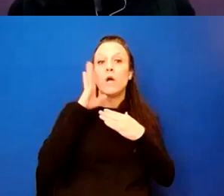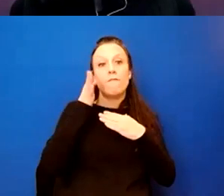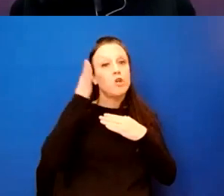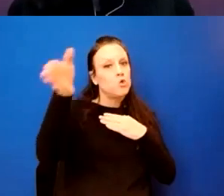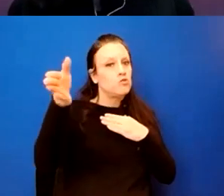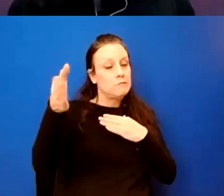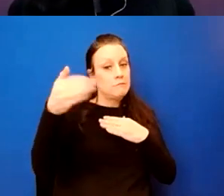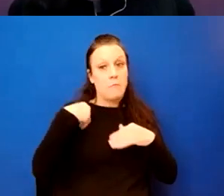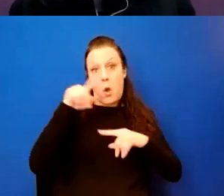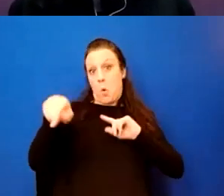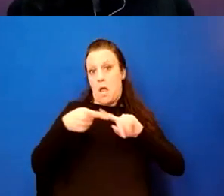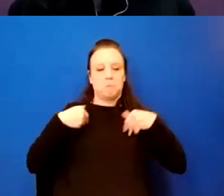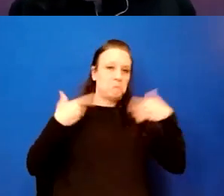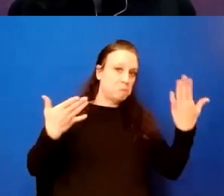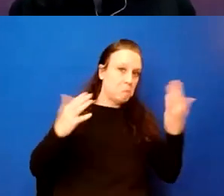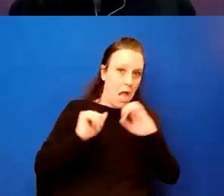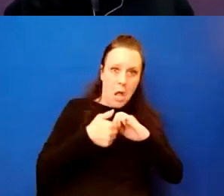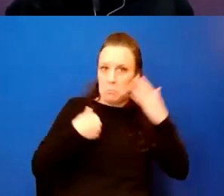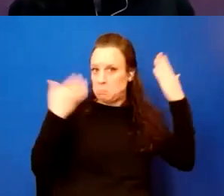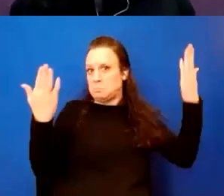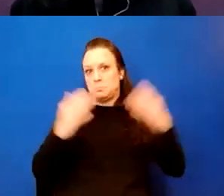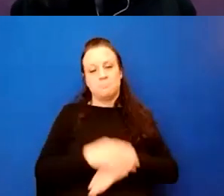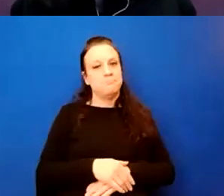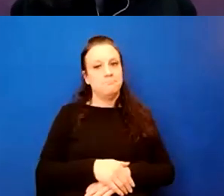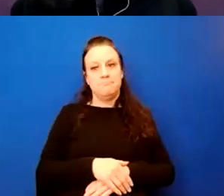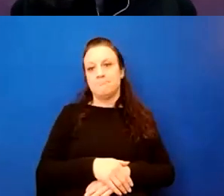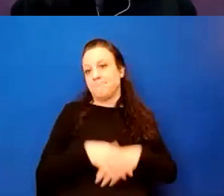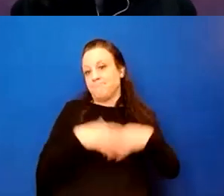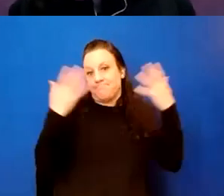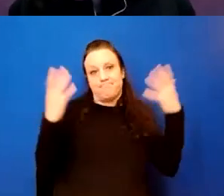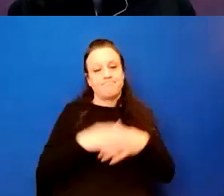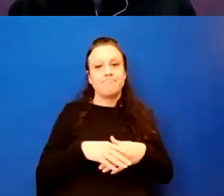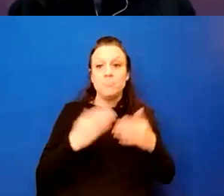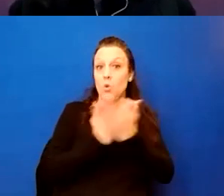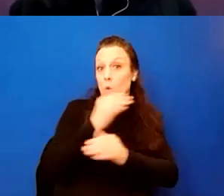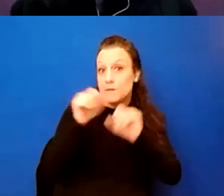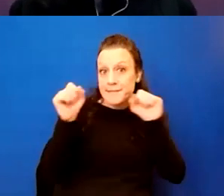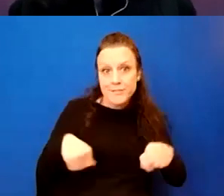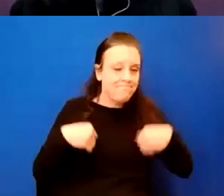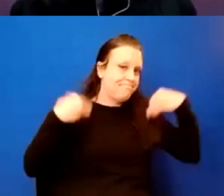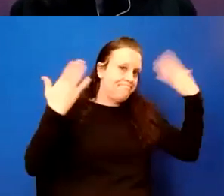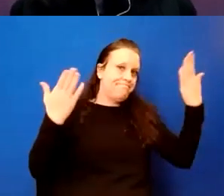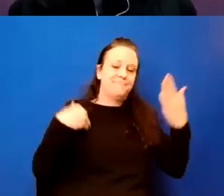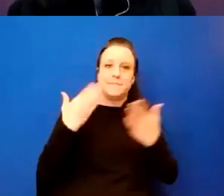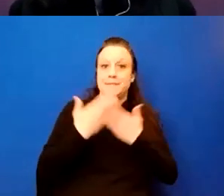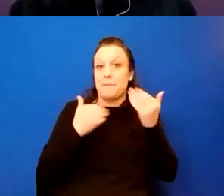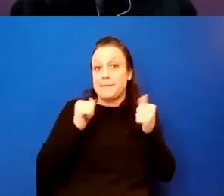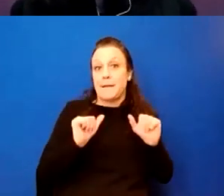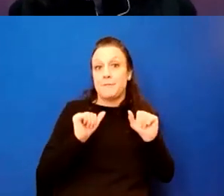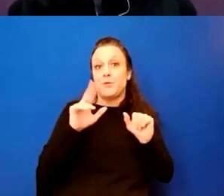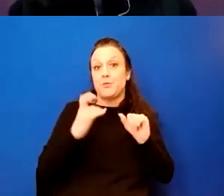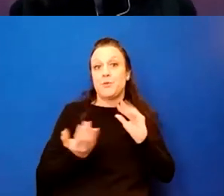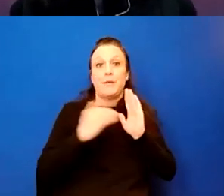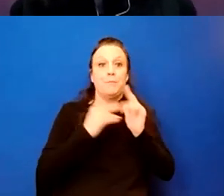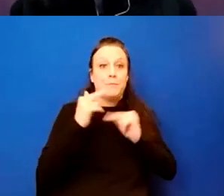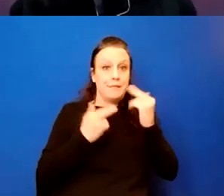phase. I can't tell you yet how, what will happen to the curve. Well, will there be a new station? Will there be some attempt to rebuild it in the